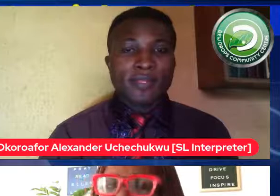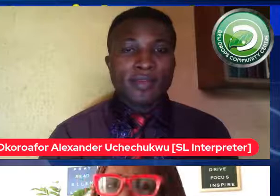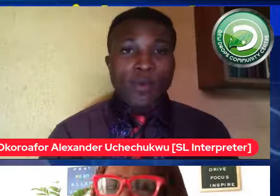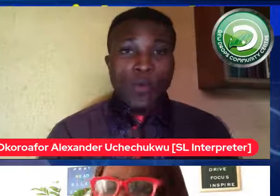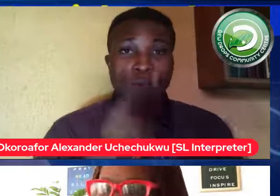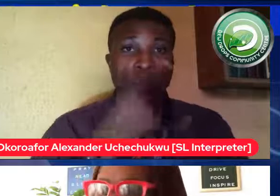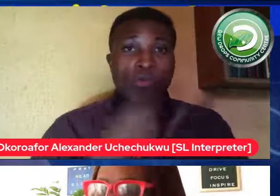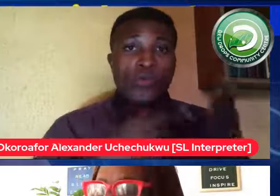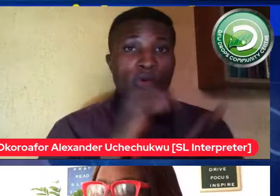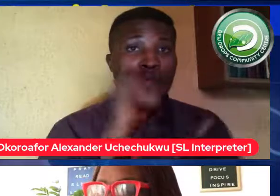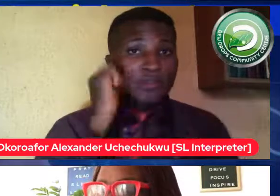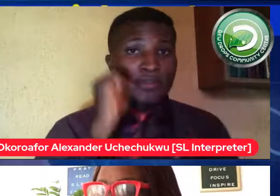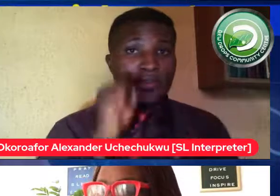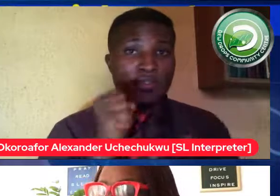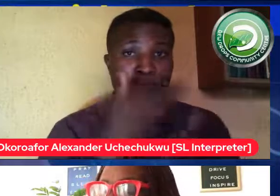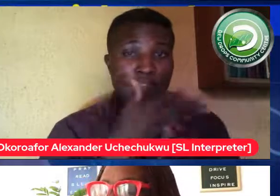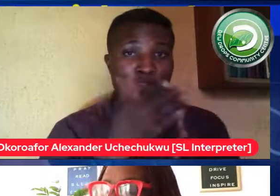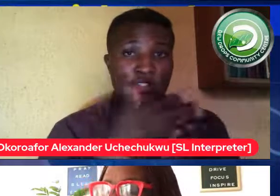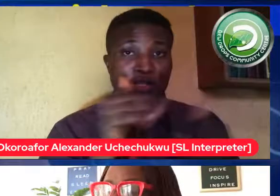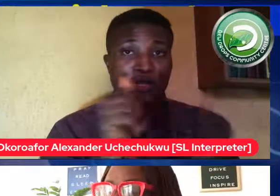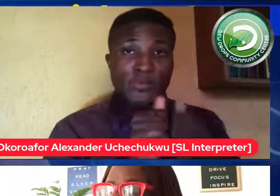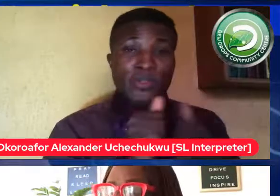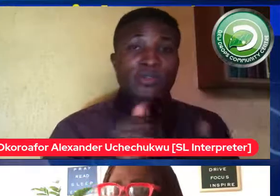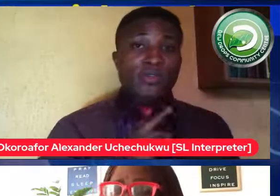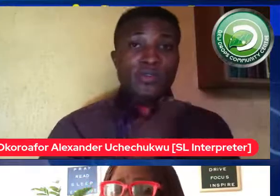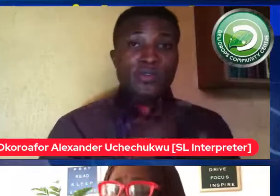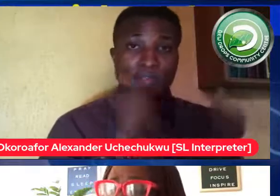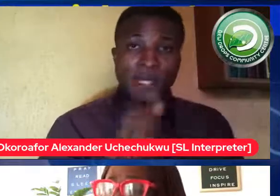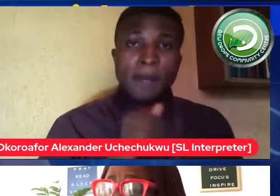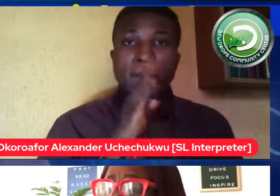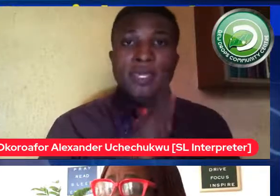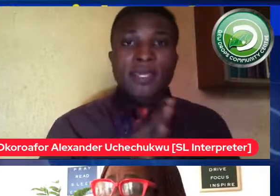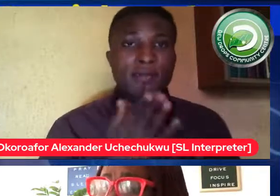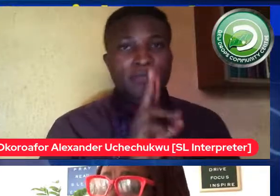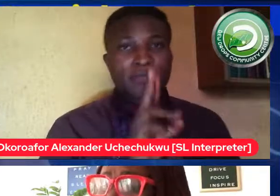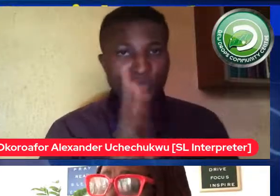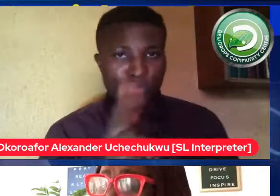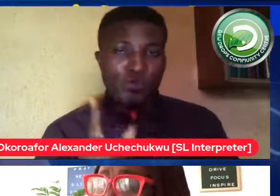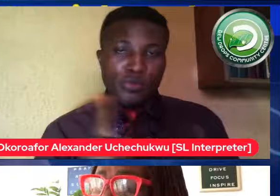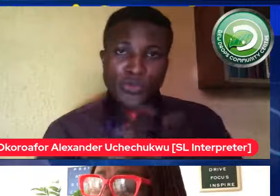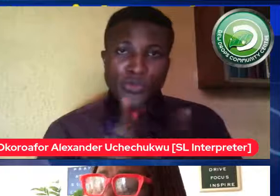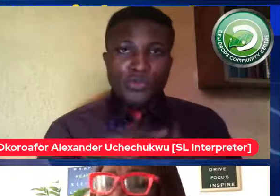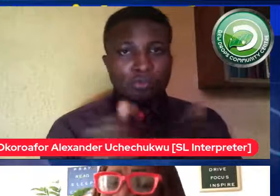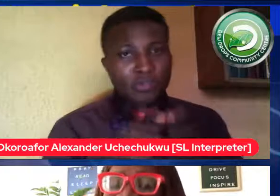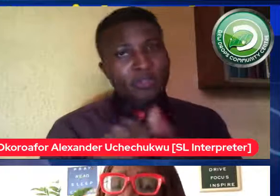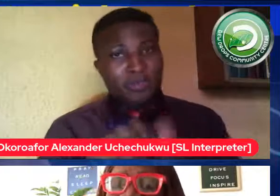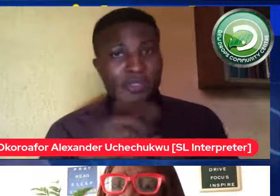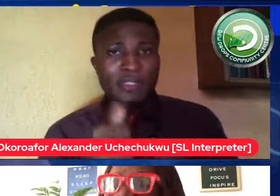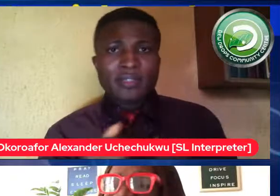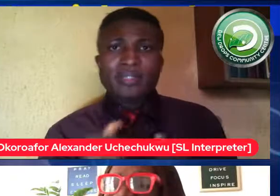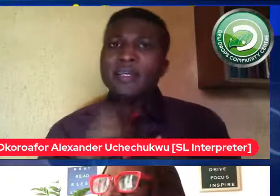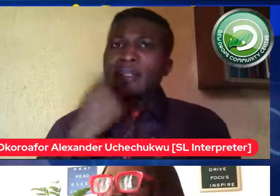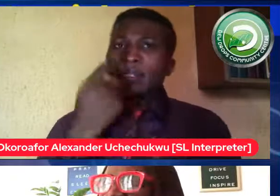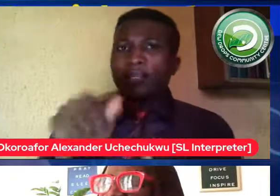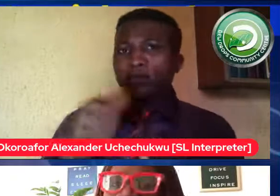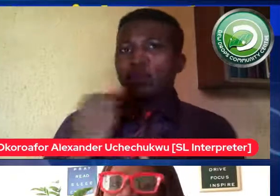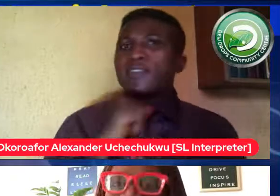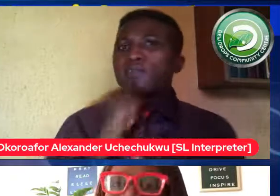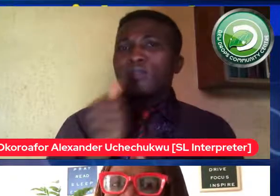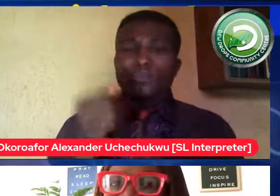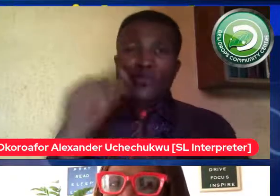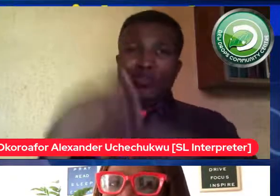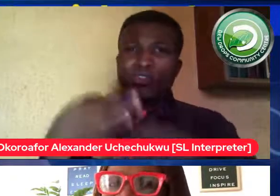typically developing children as well telling them not to judge their experiences for parents